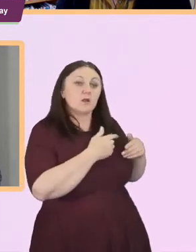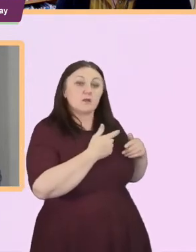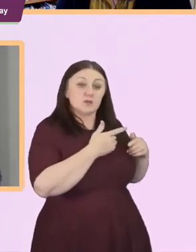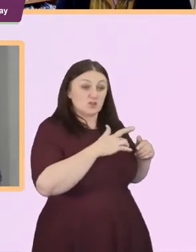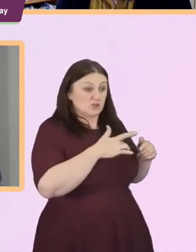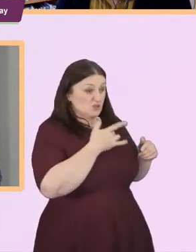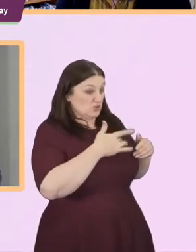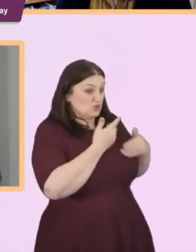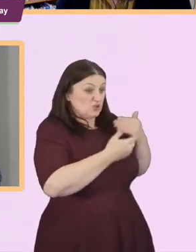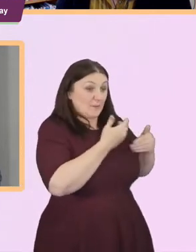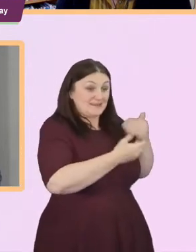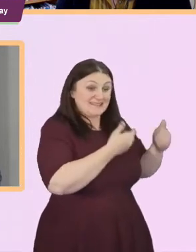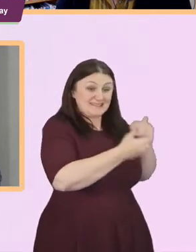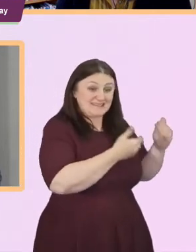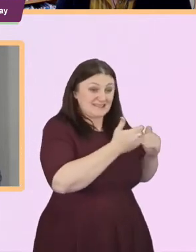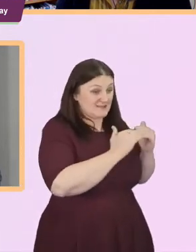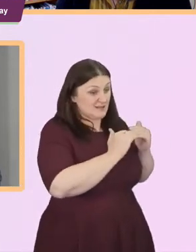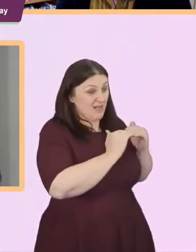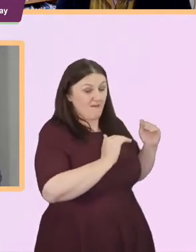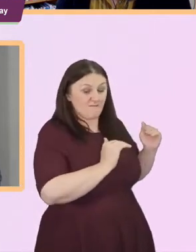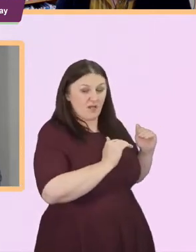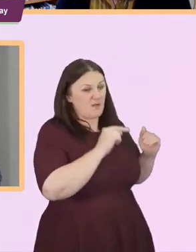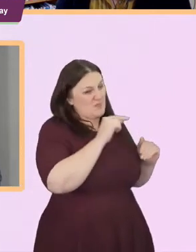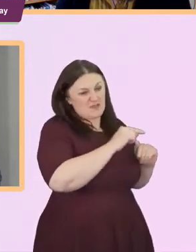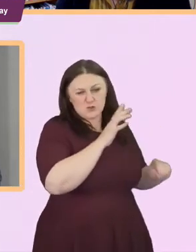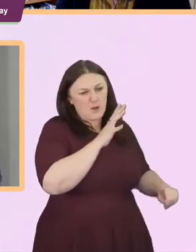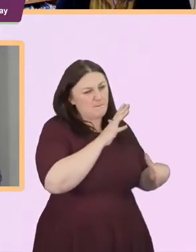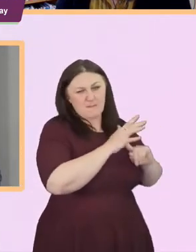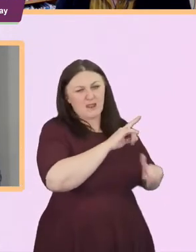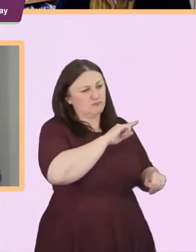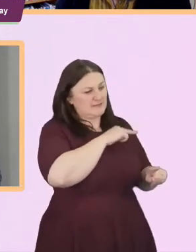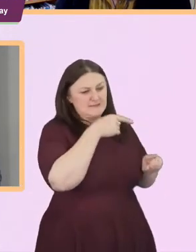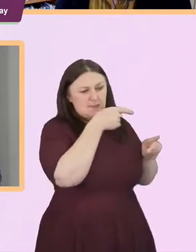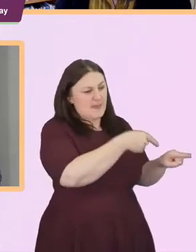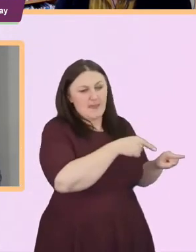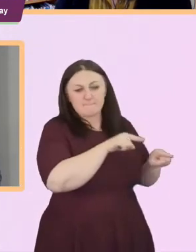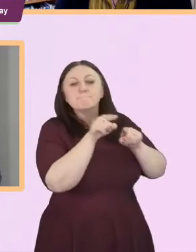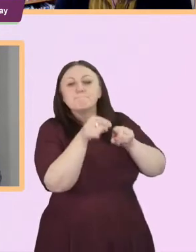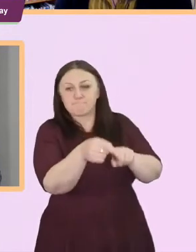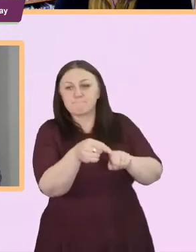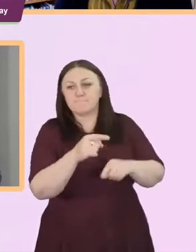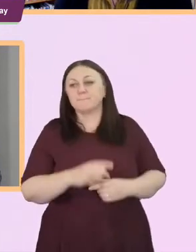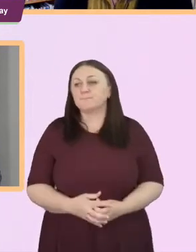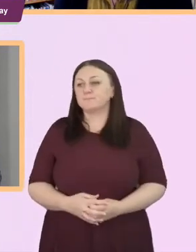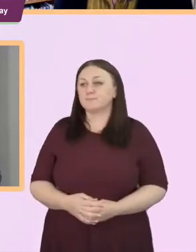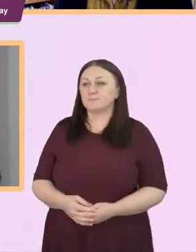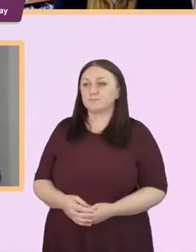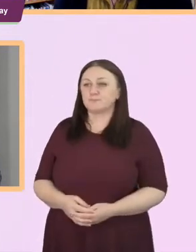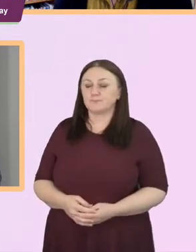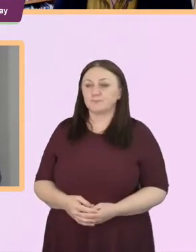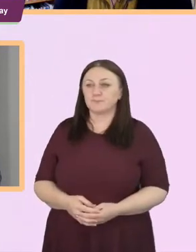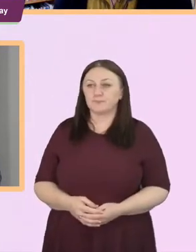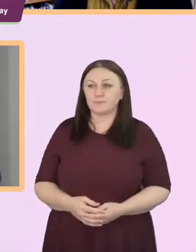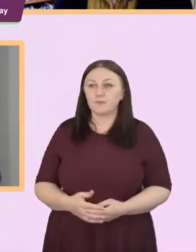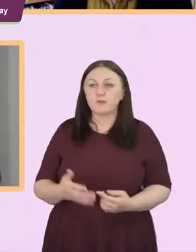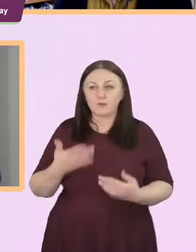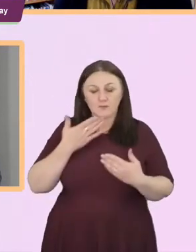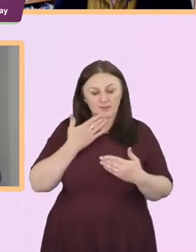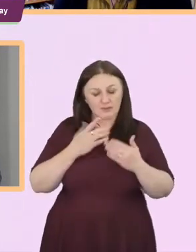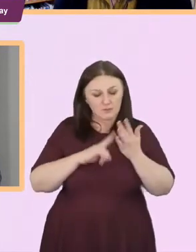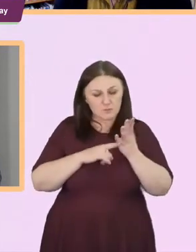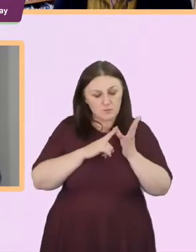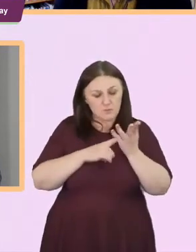um but they're not really the main culprit I believe thanks Laura yeah much to think about there as well